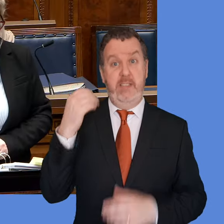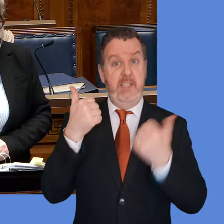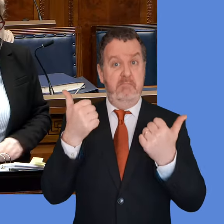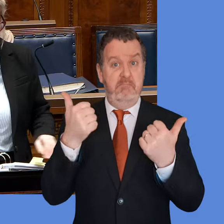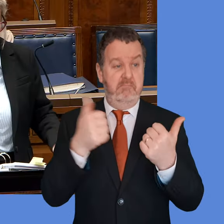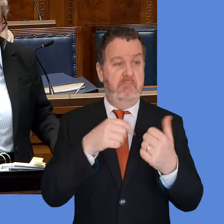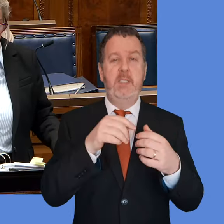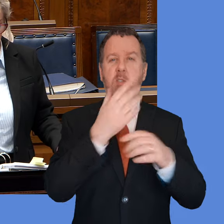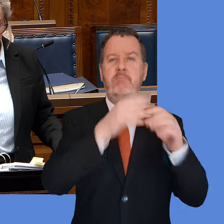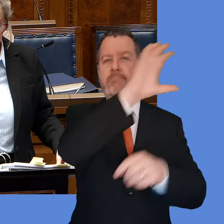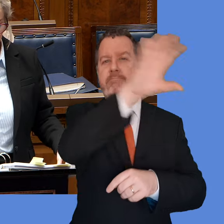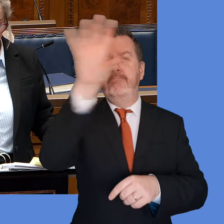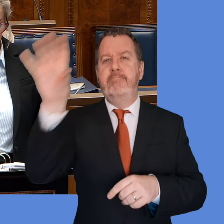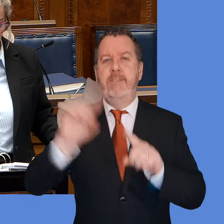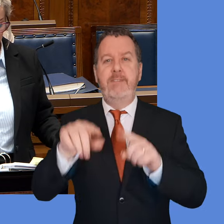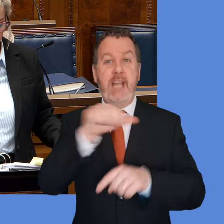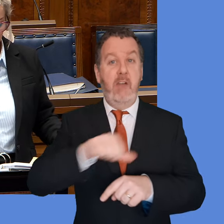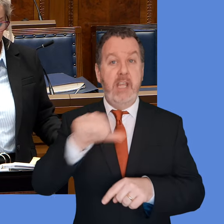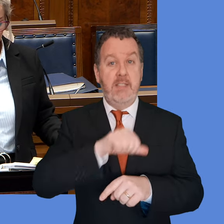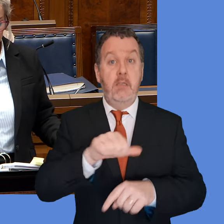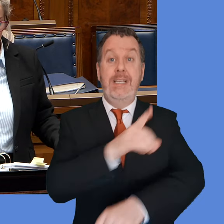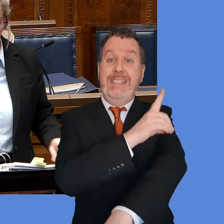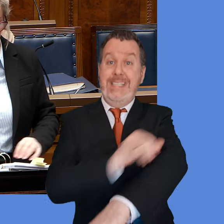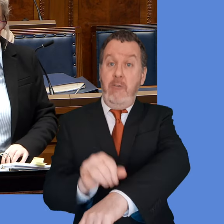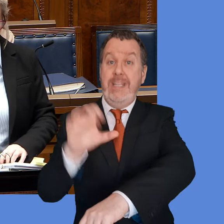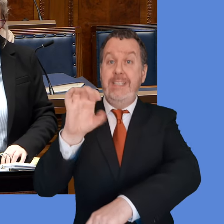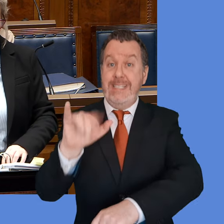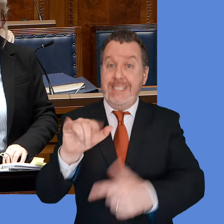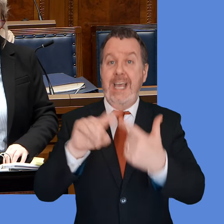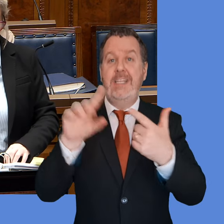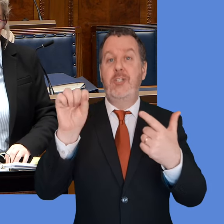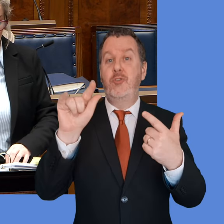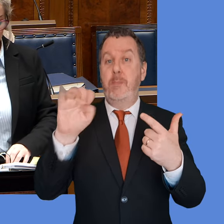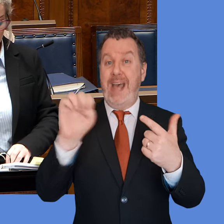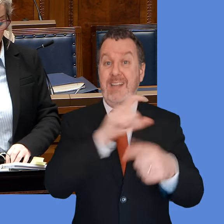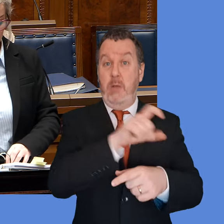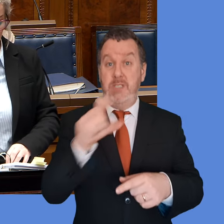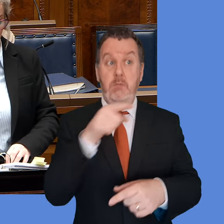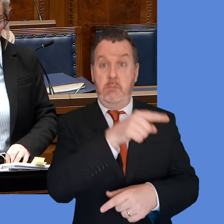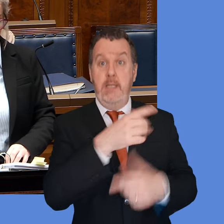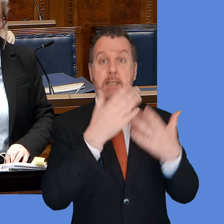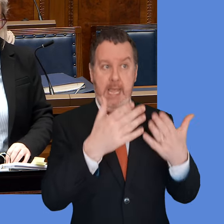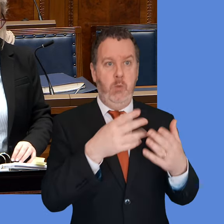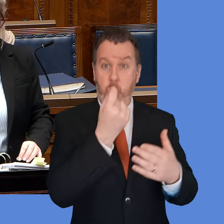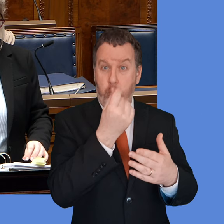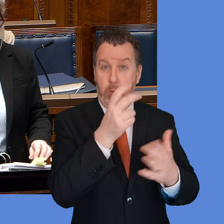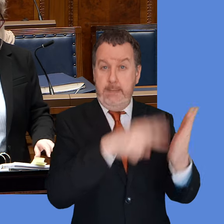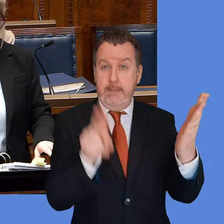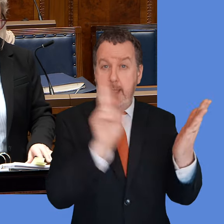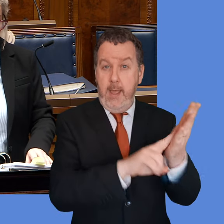and I also understand that Derry, City and Stravan Council are currently progressing towards signing their deal in spring of summer of this year